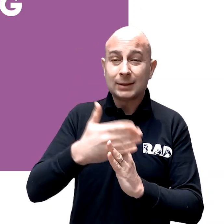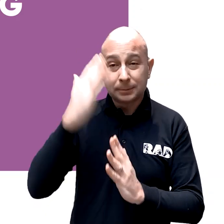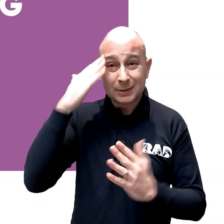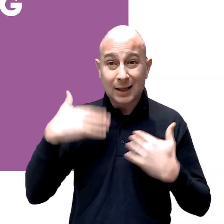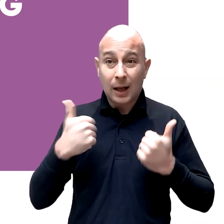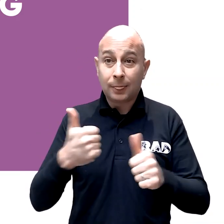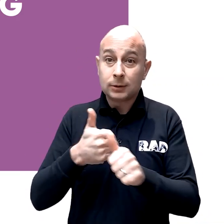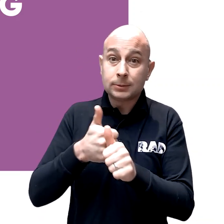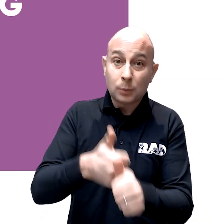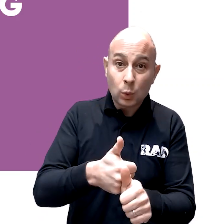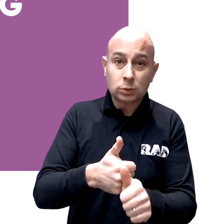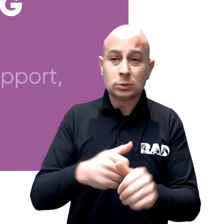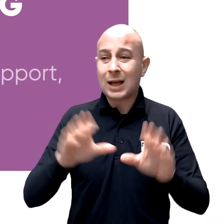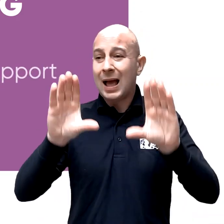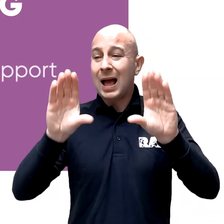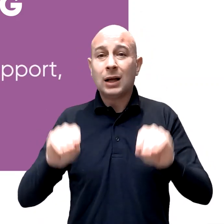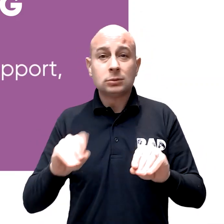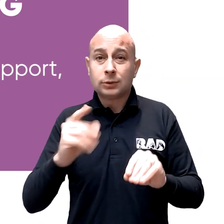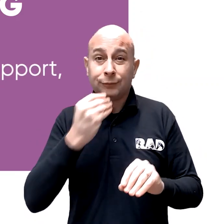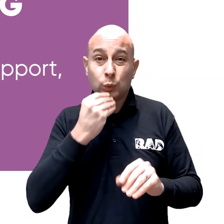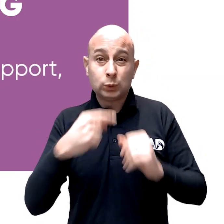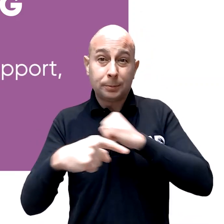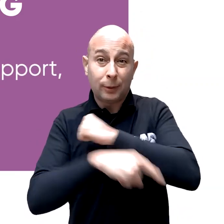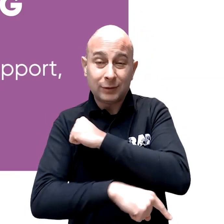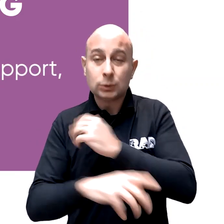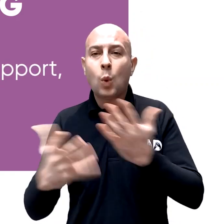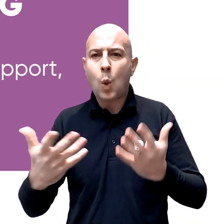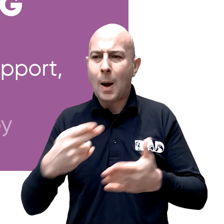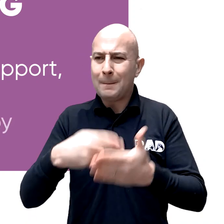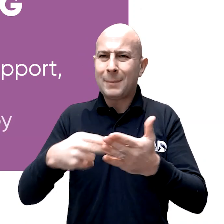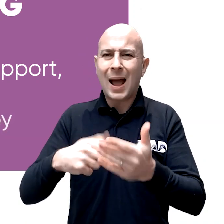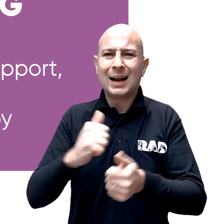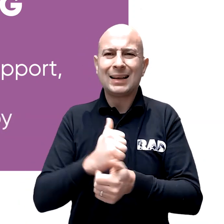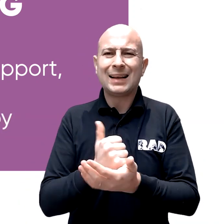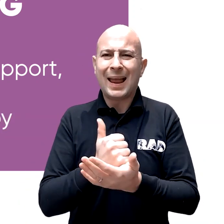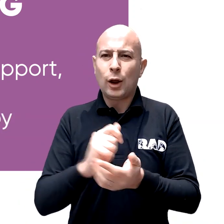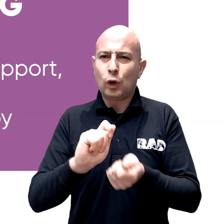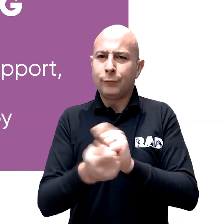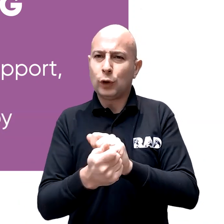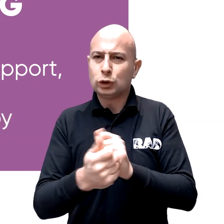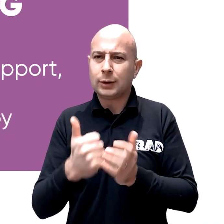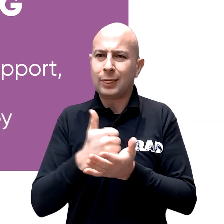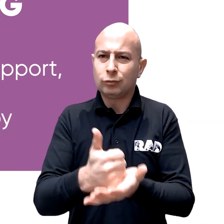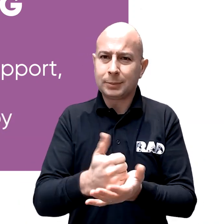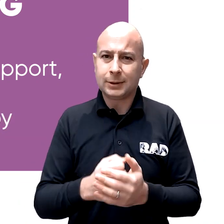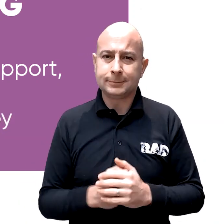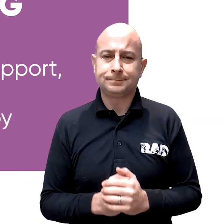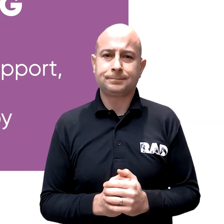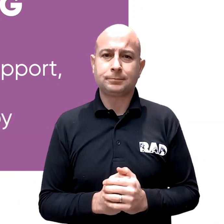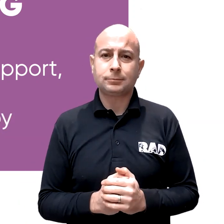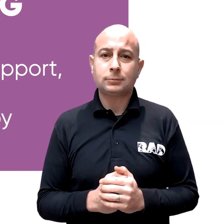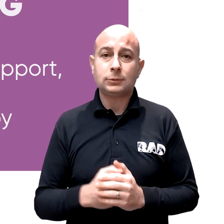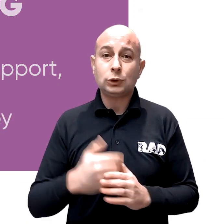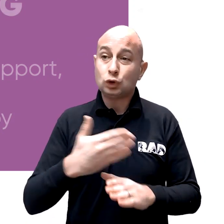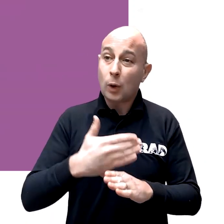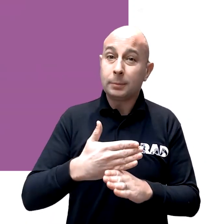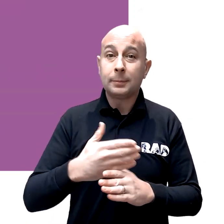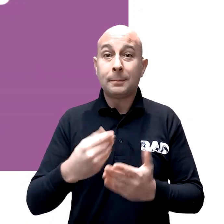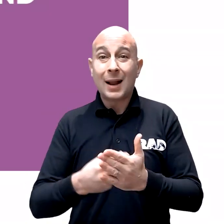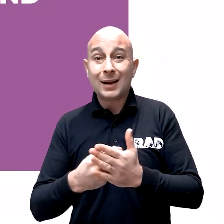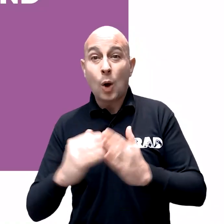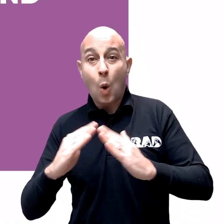This could be improved access to mental health support, end food poverty or banning gay conversion therapy.